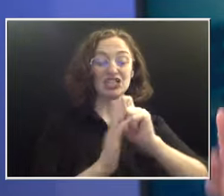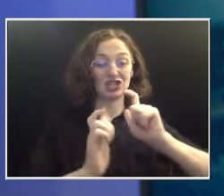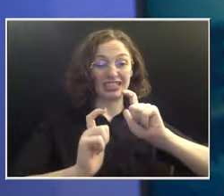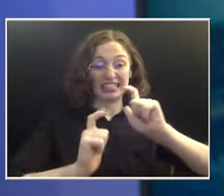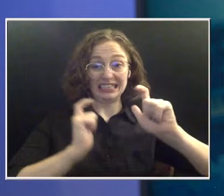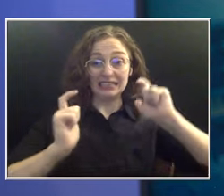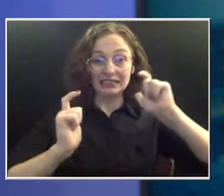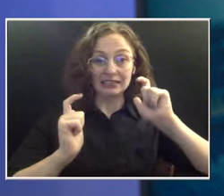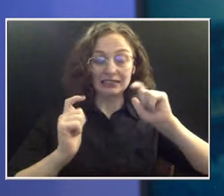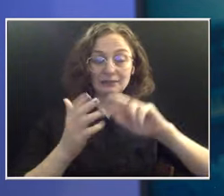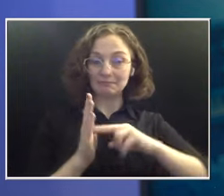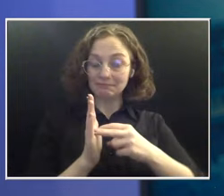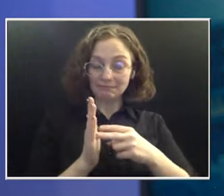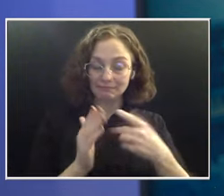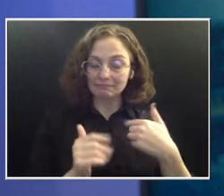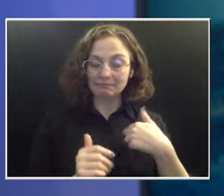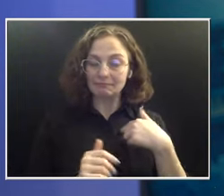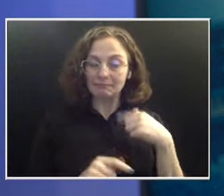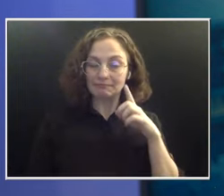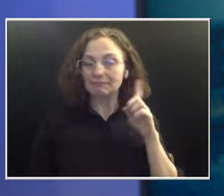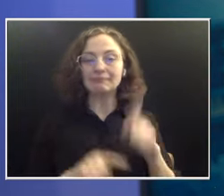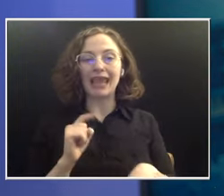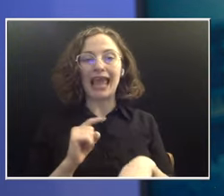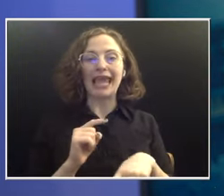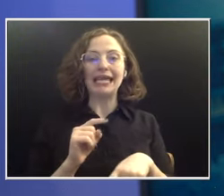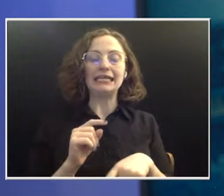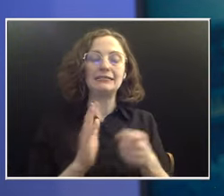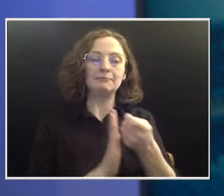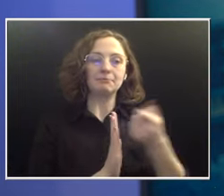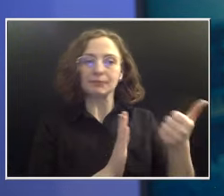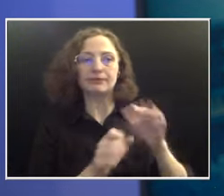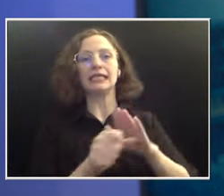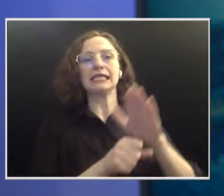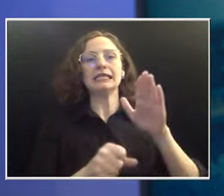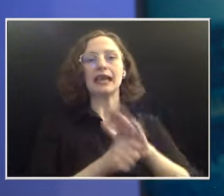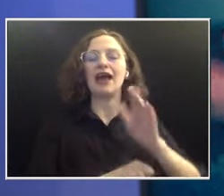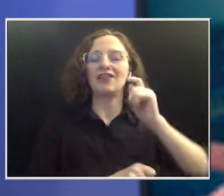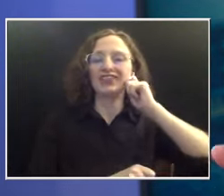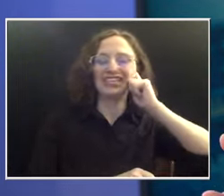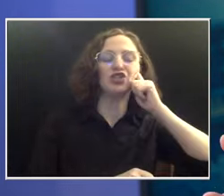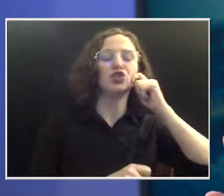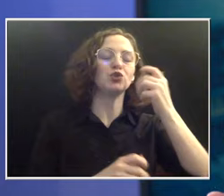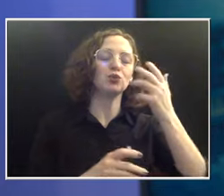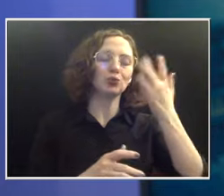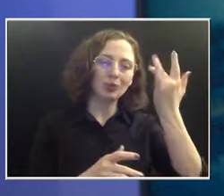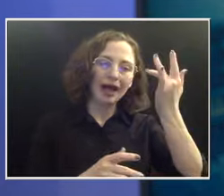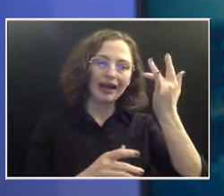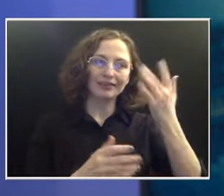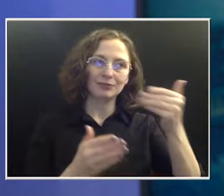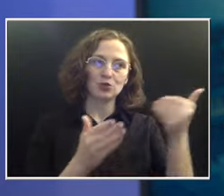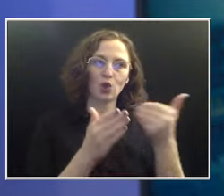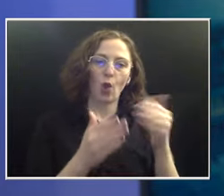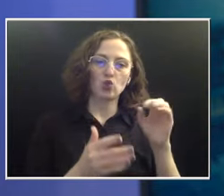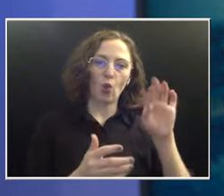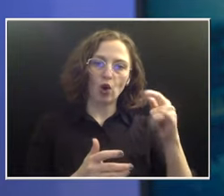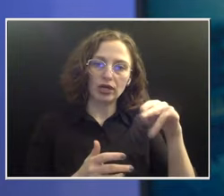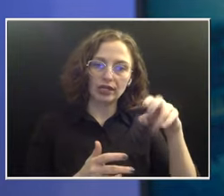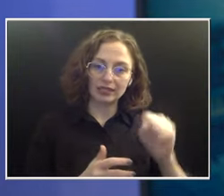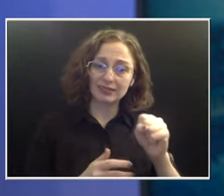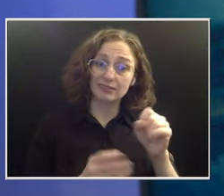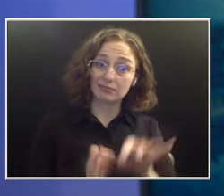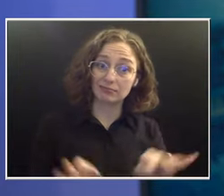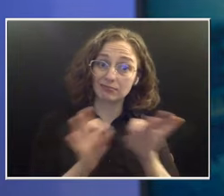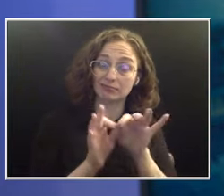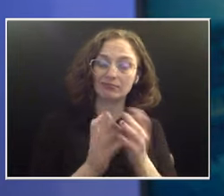And so that's really the important thing that tells us, like the size of the cancer is what tells us what the best treatment is. If I don't think I can